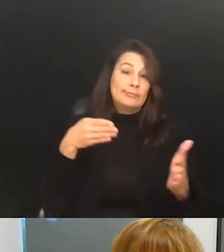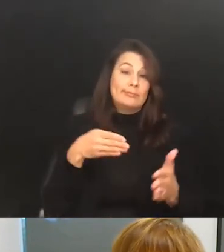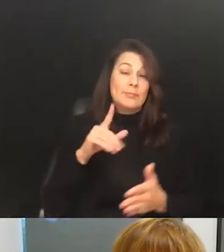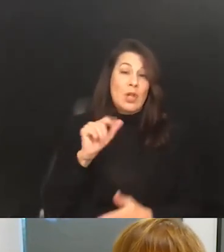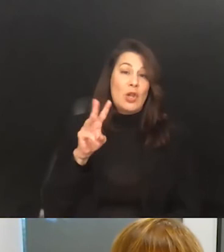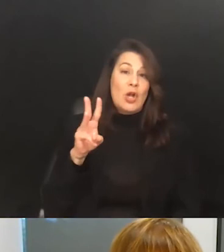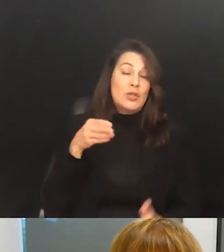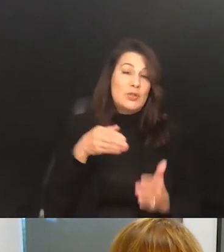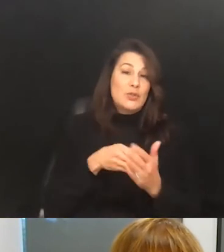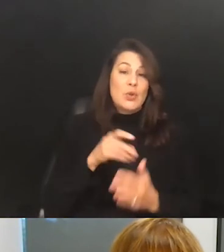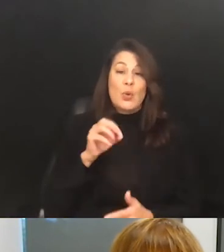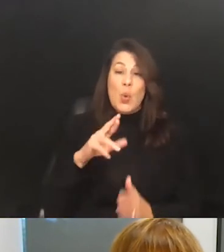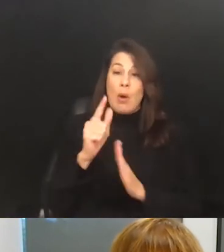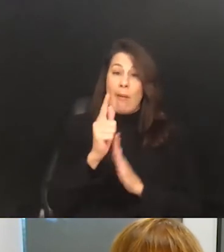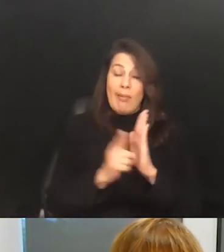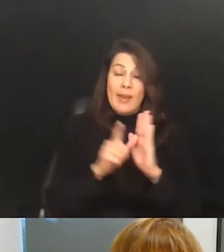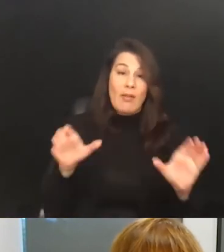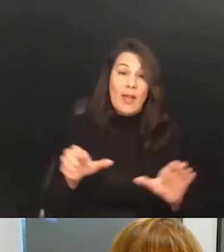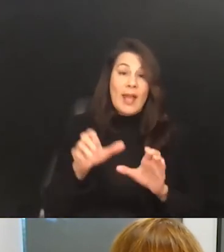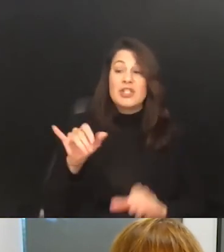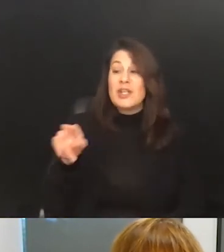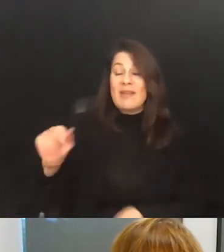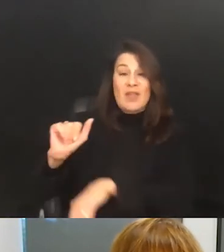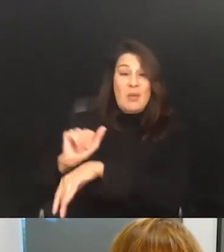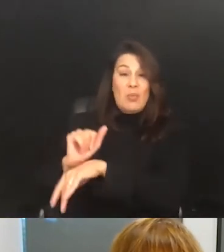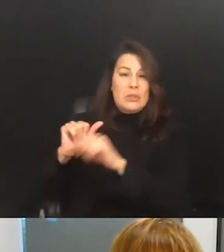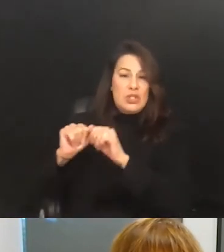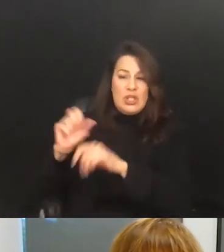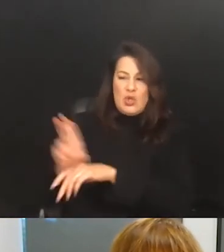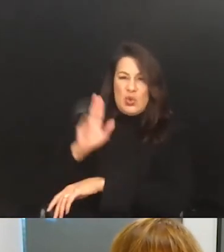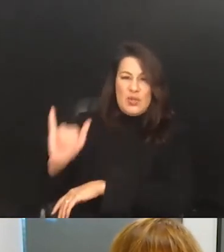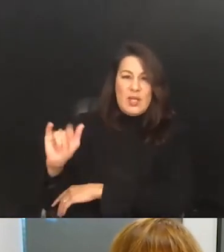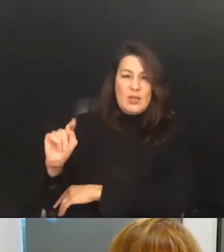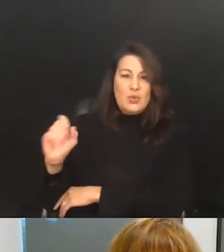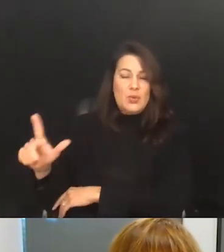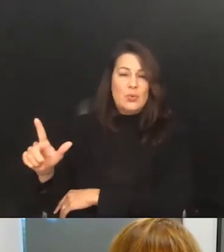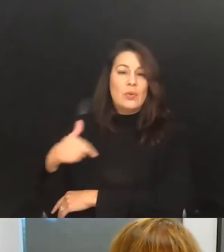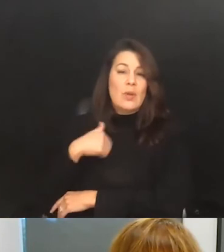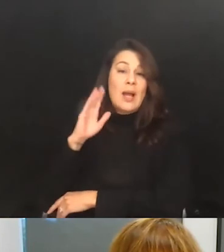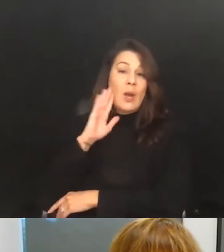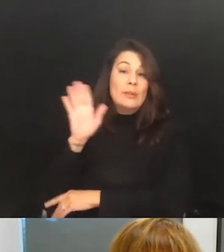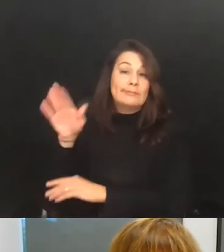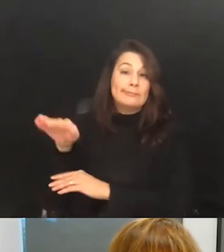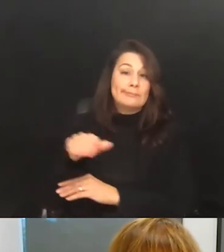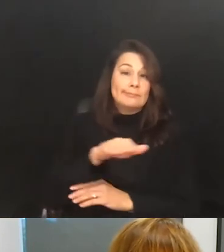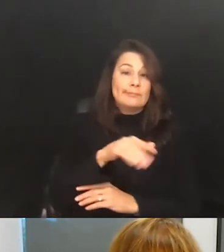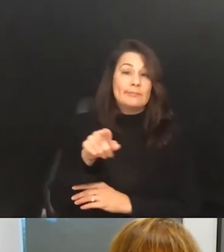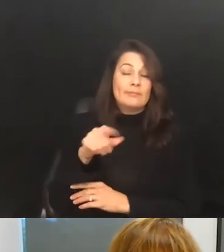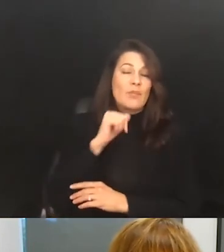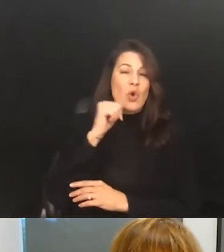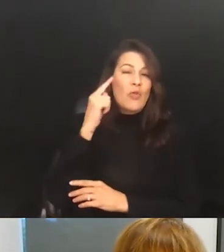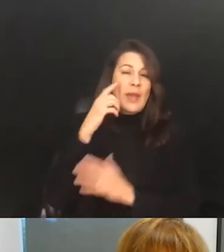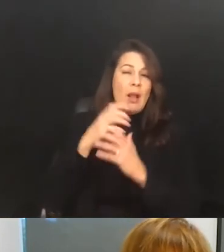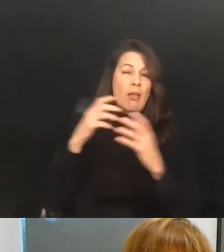If employers continue to use these tools, I think though, again, I'll caution to say, I don't actually think a lot of